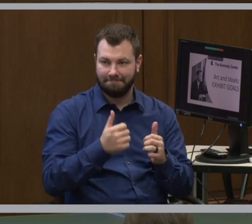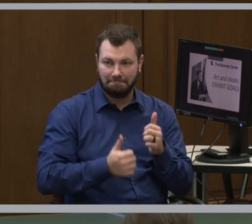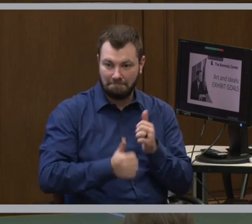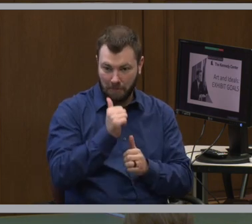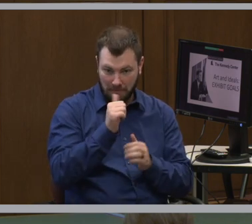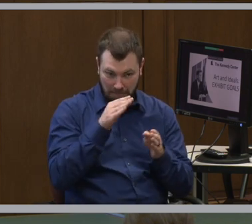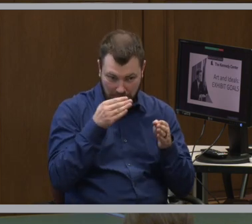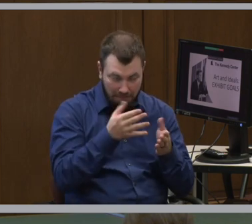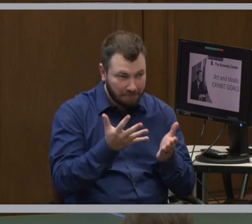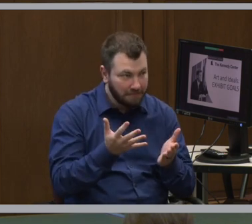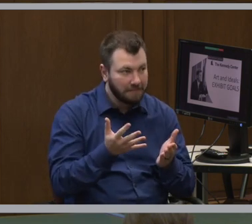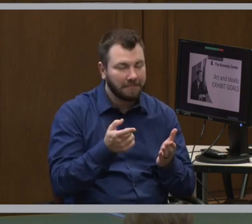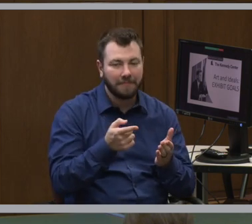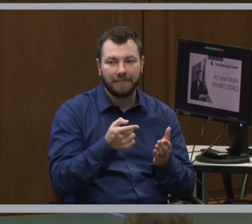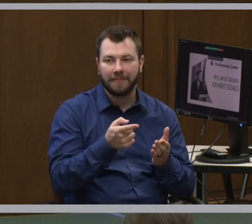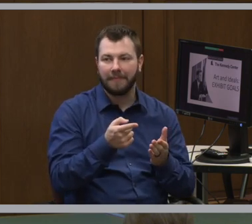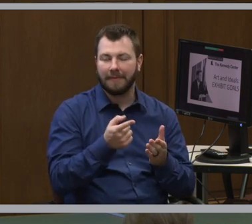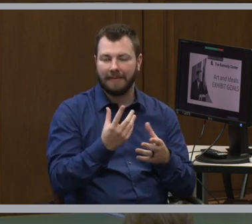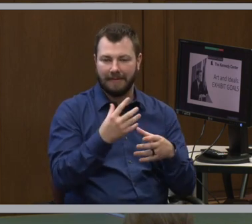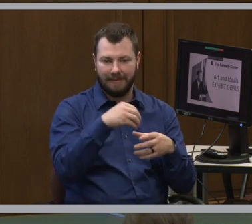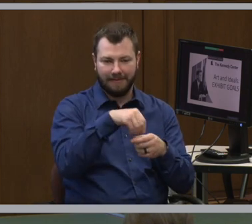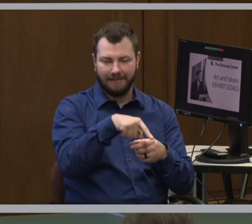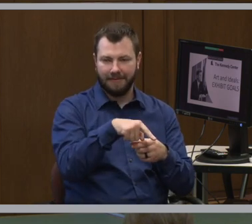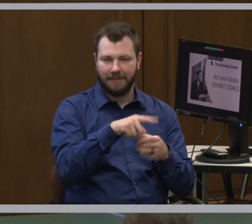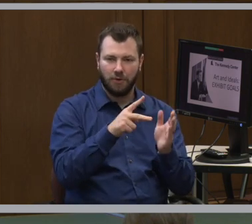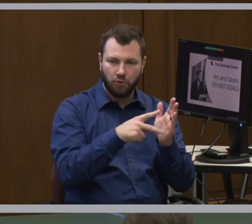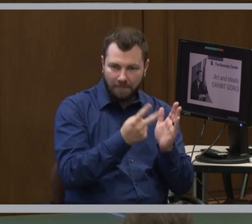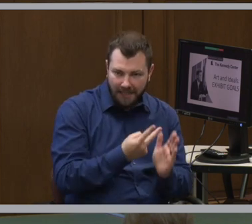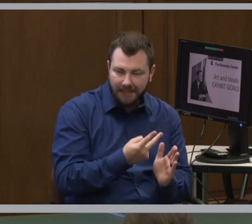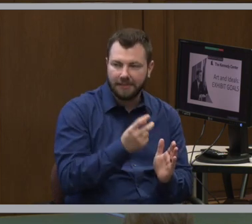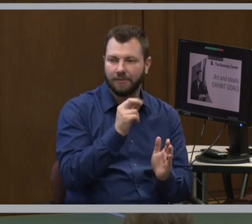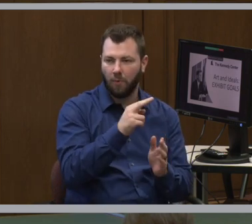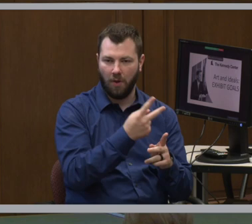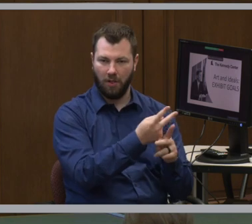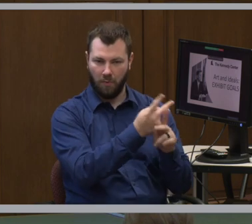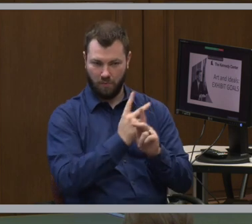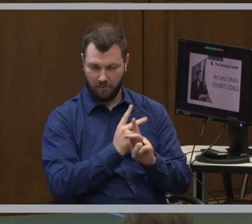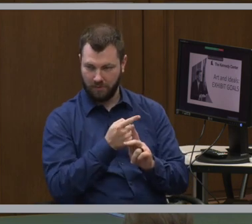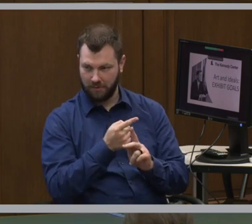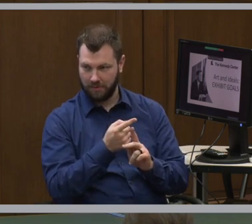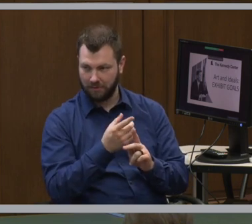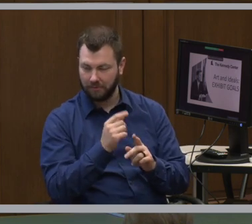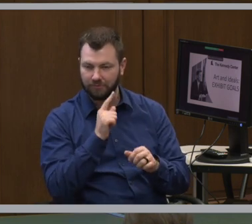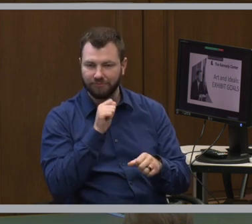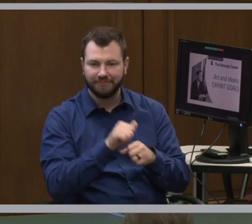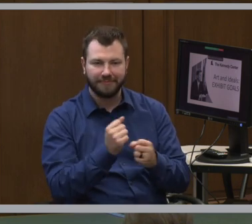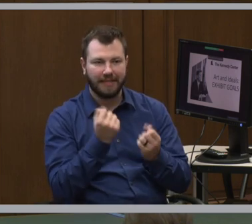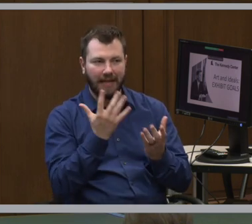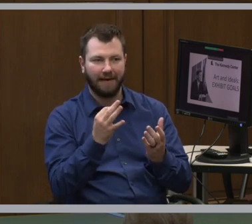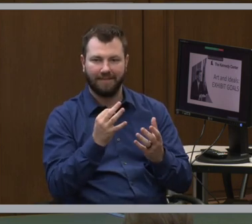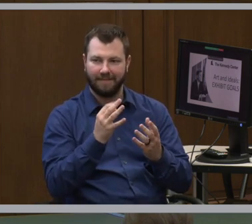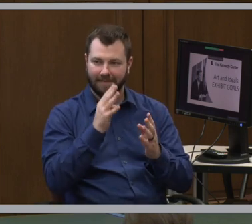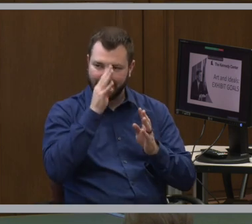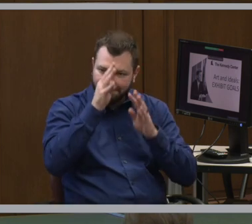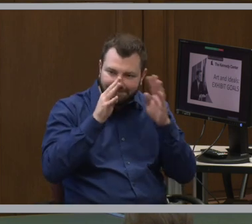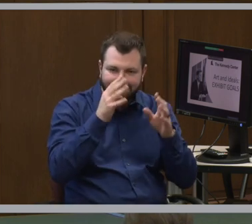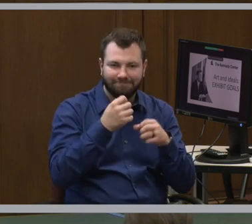consists of either duplicates or loans, and really just a lot of creative storytelling.